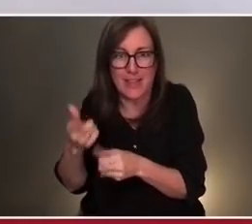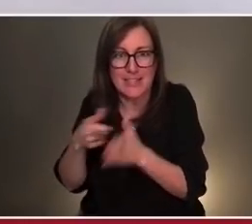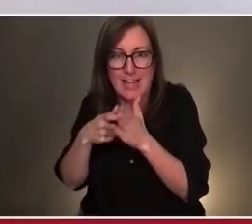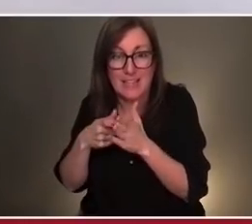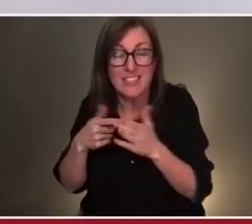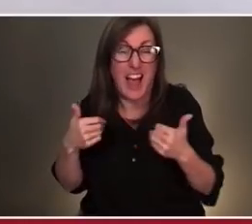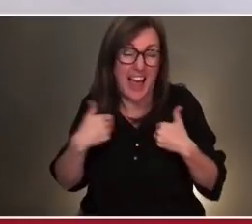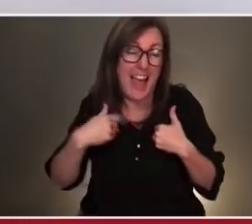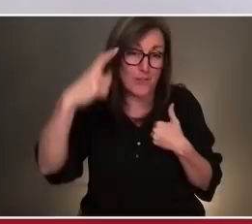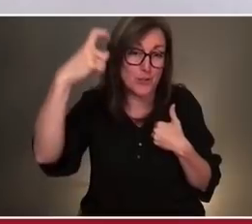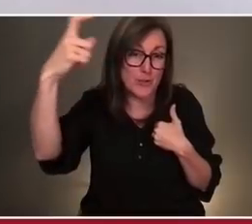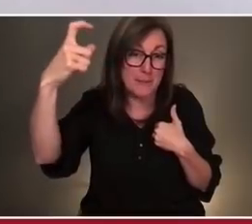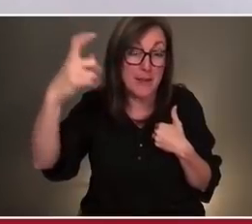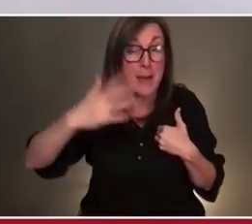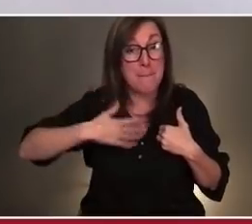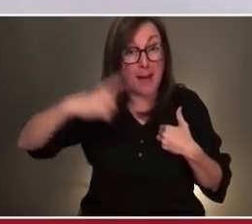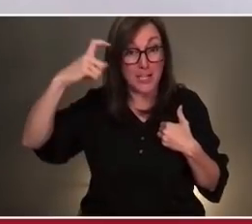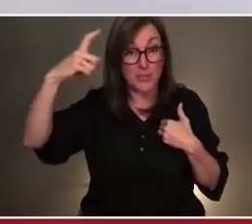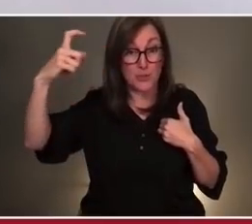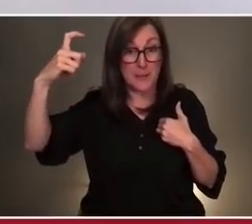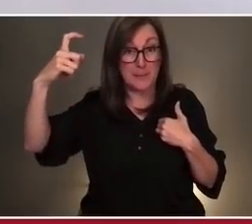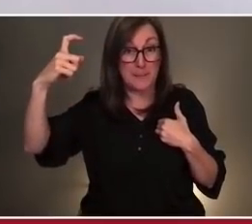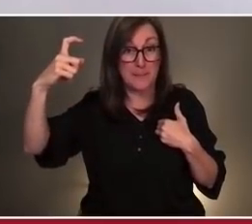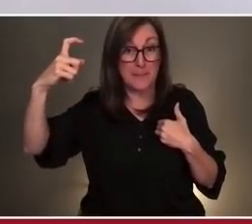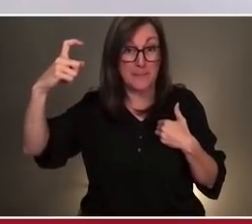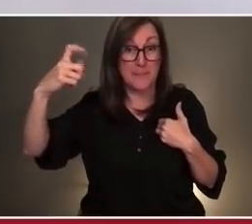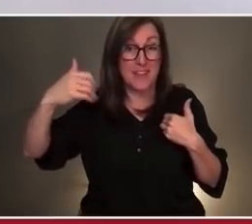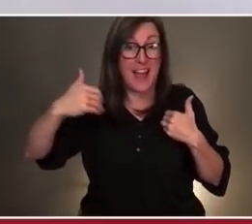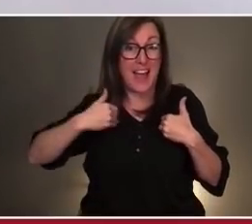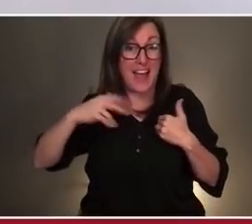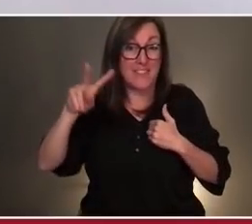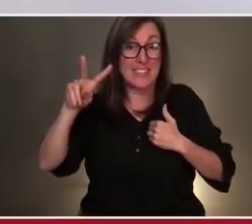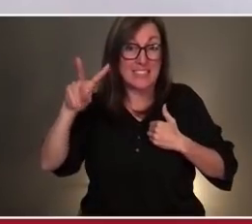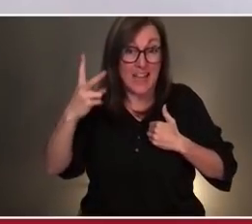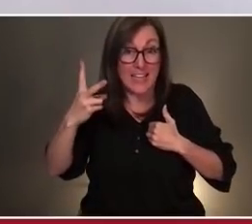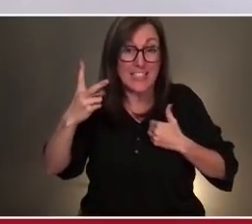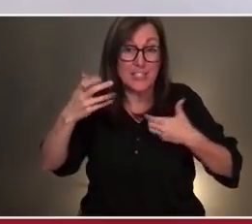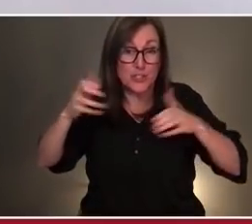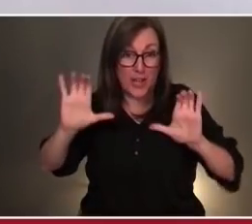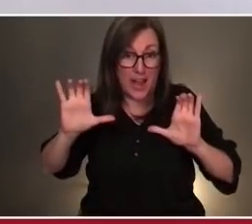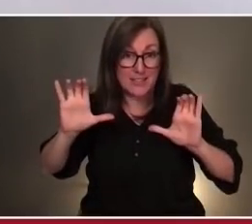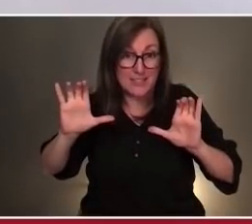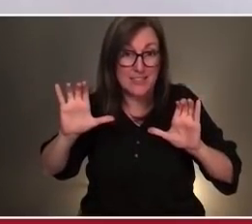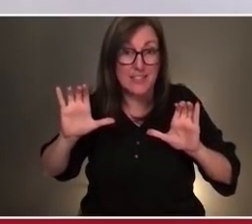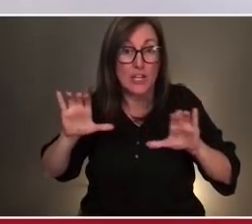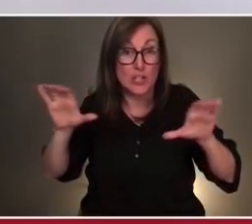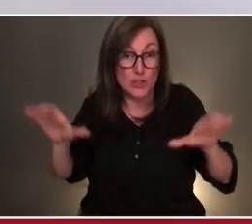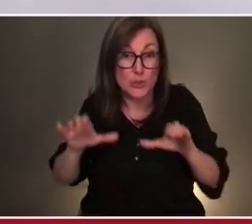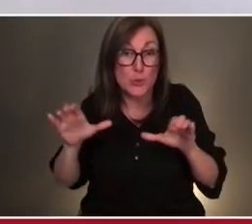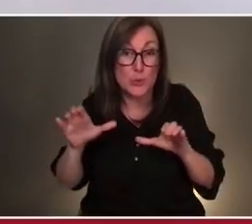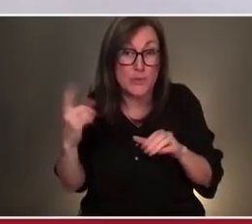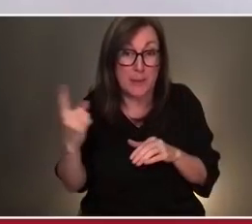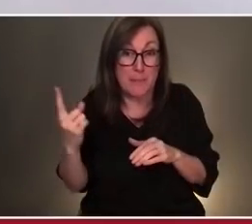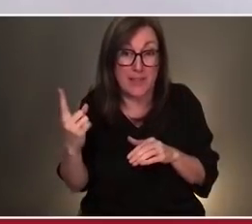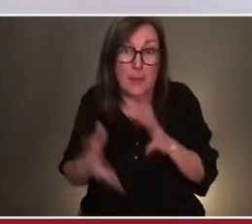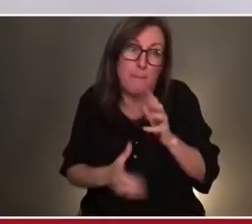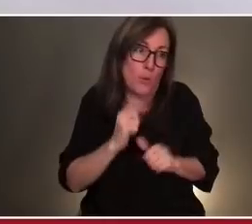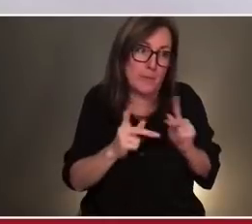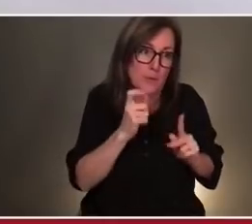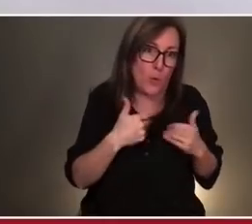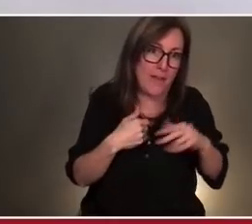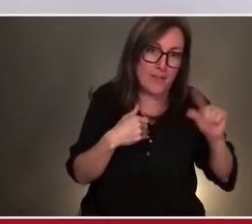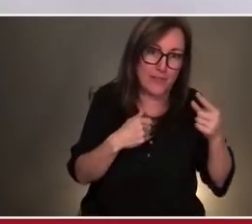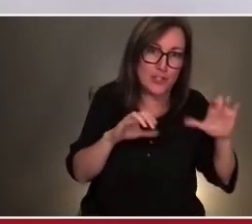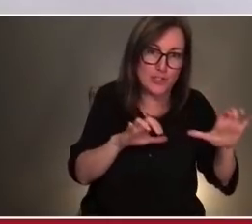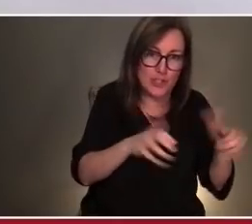dream is that I get a second chance to do something that most people never get a first chance. You know, I started